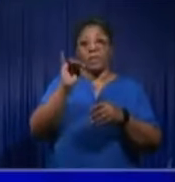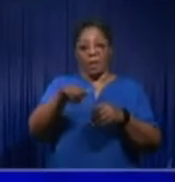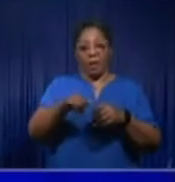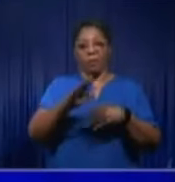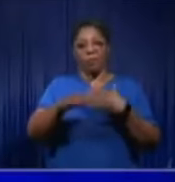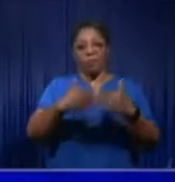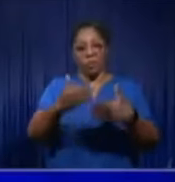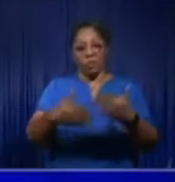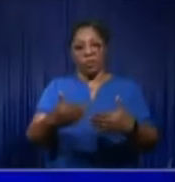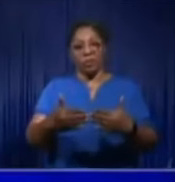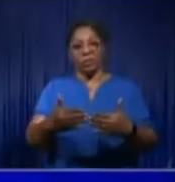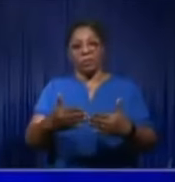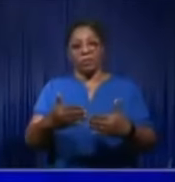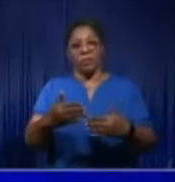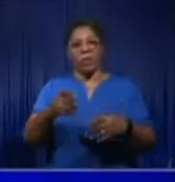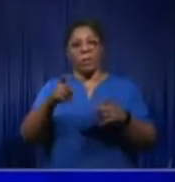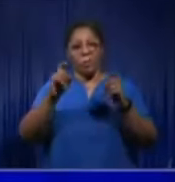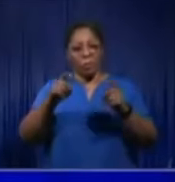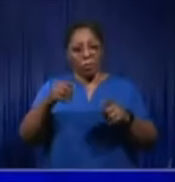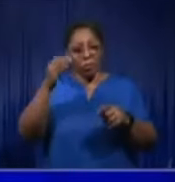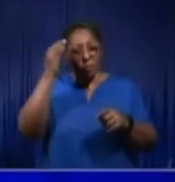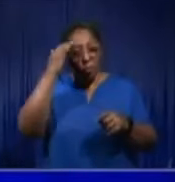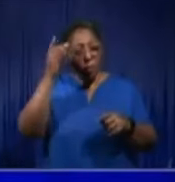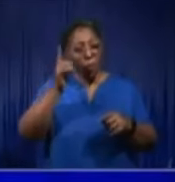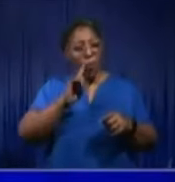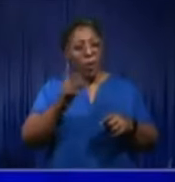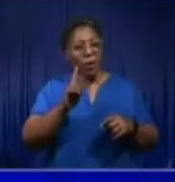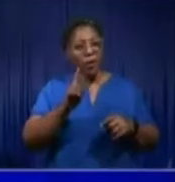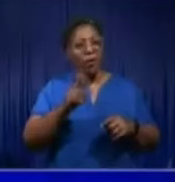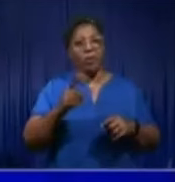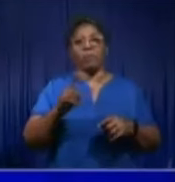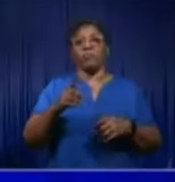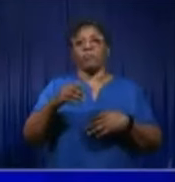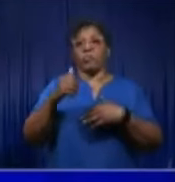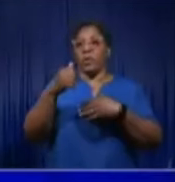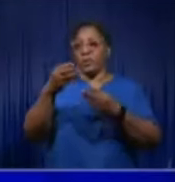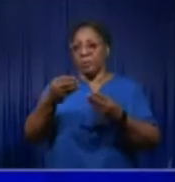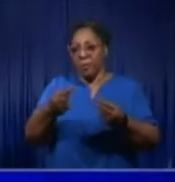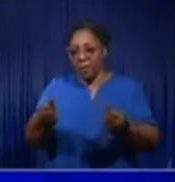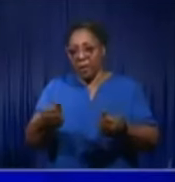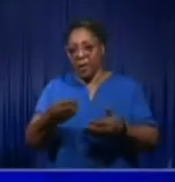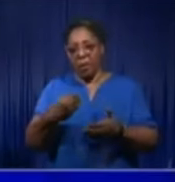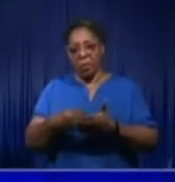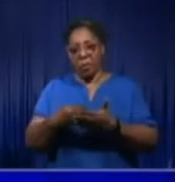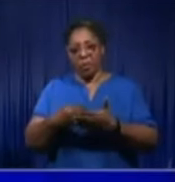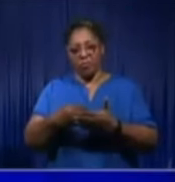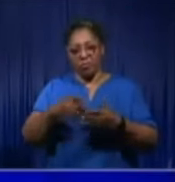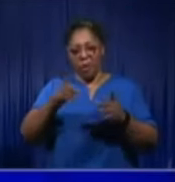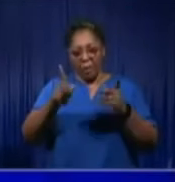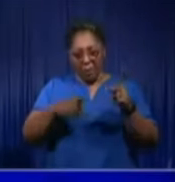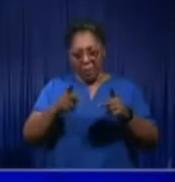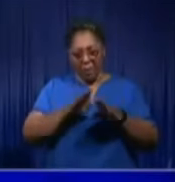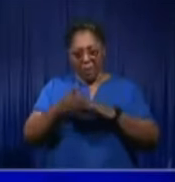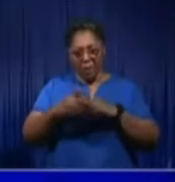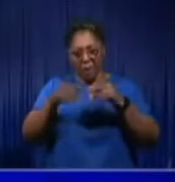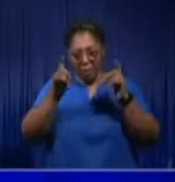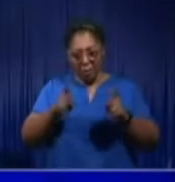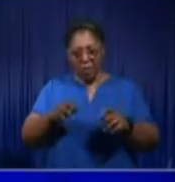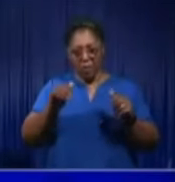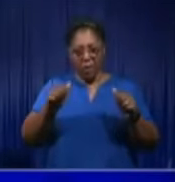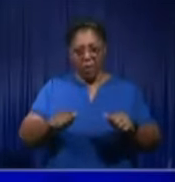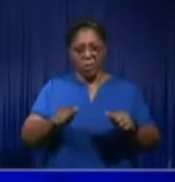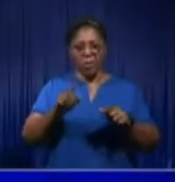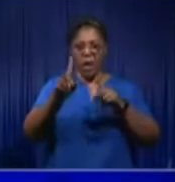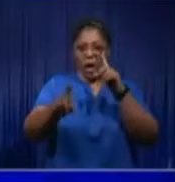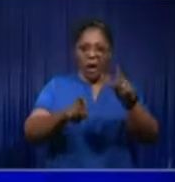They must know where we are spending their money, they must be able to ask questions, and they must be able to get the answers. We